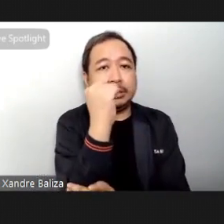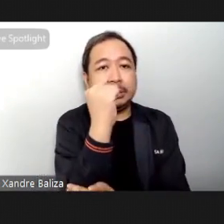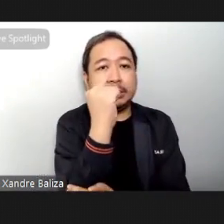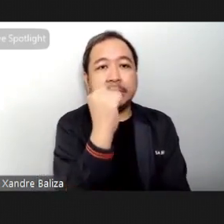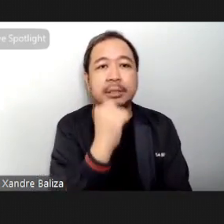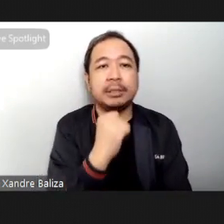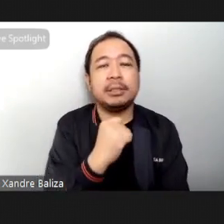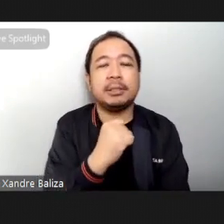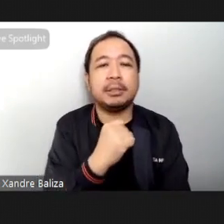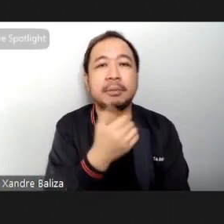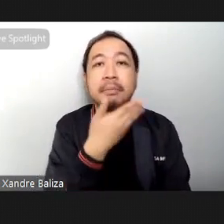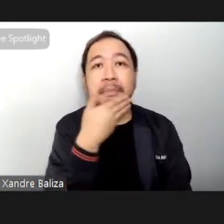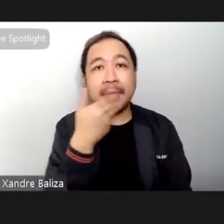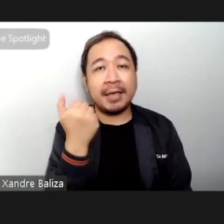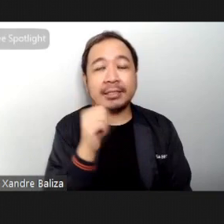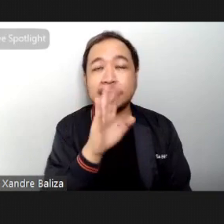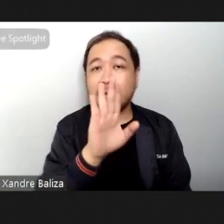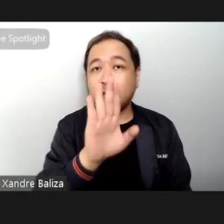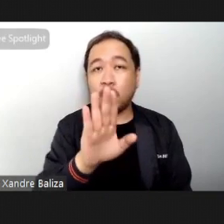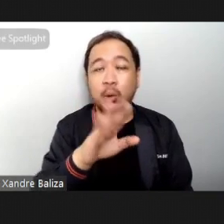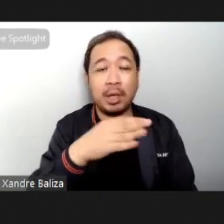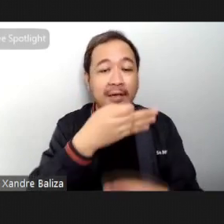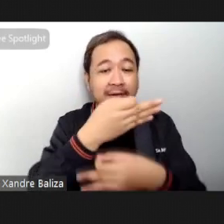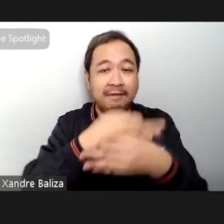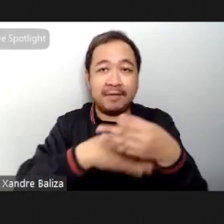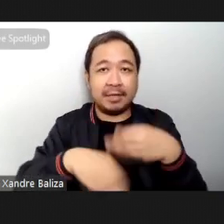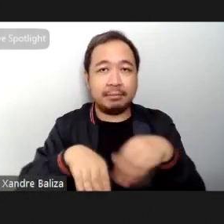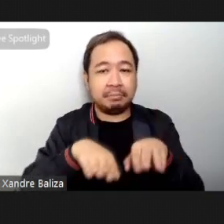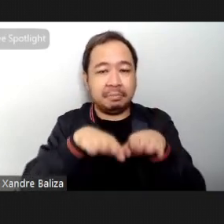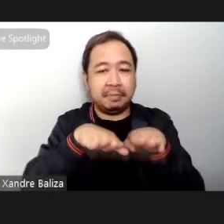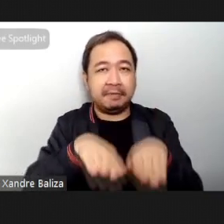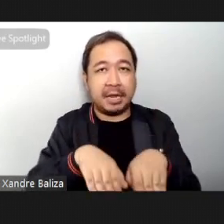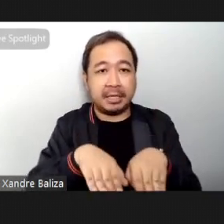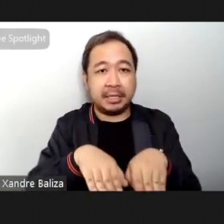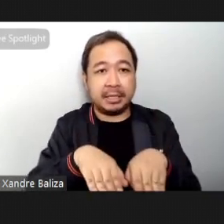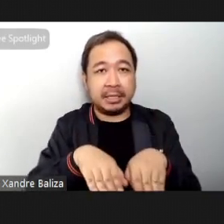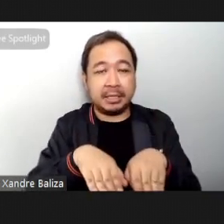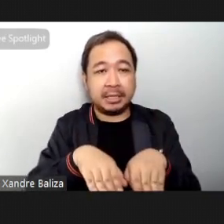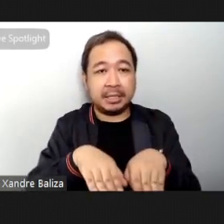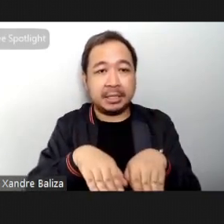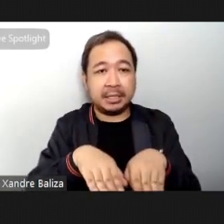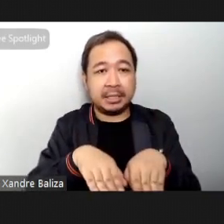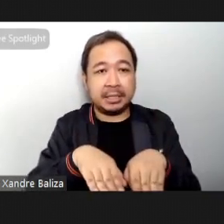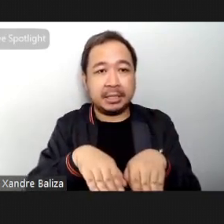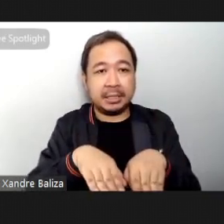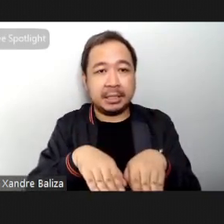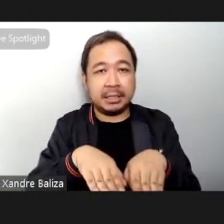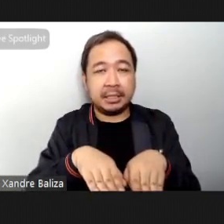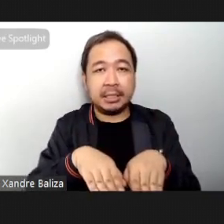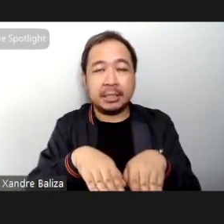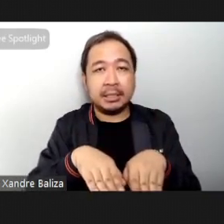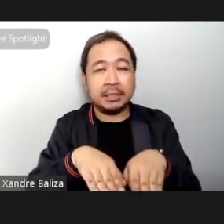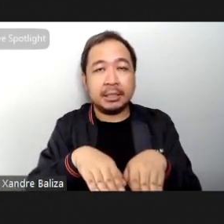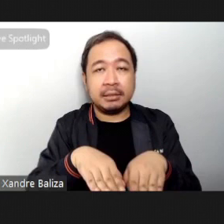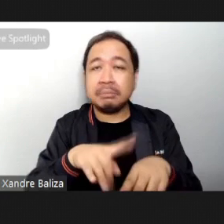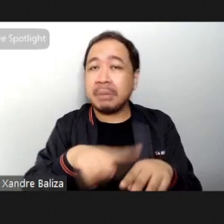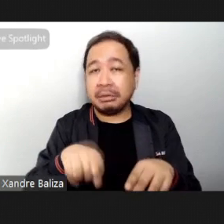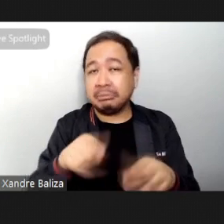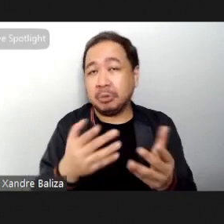had your feet flat on the floor, but if you prefer to hold them under your seat